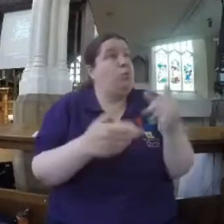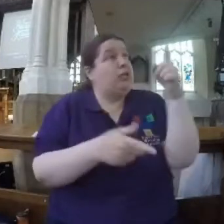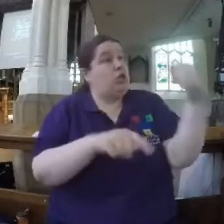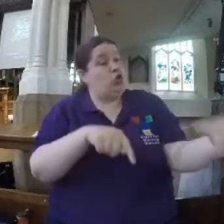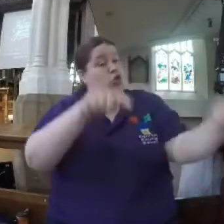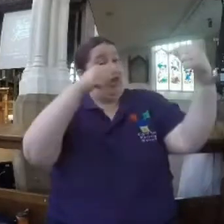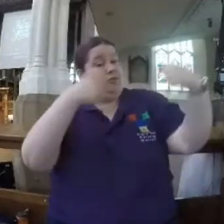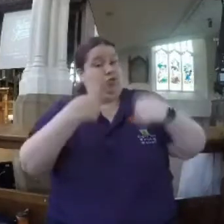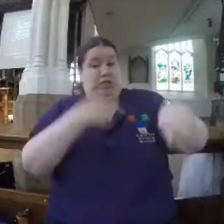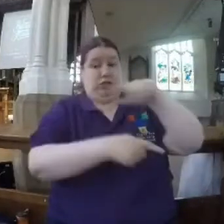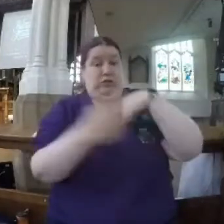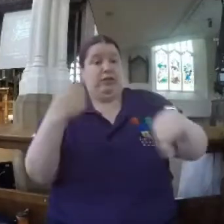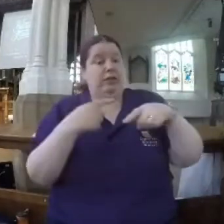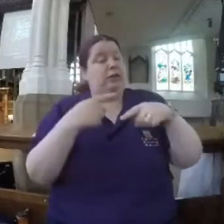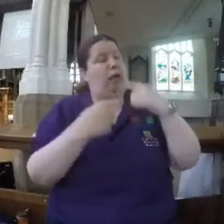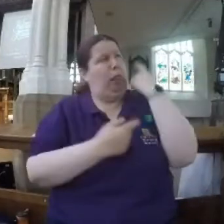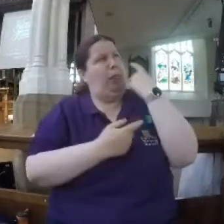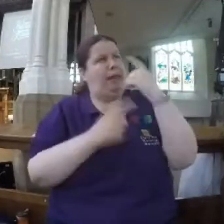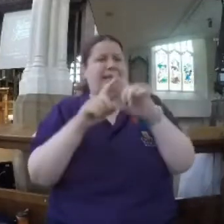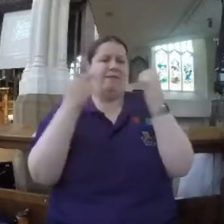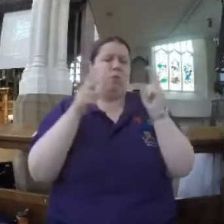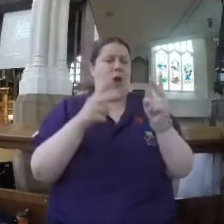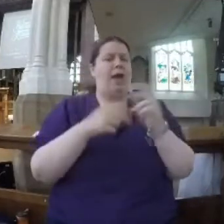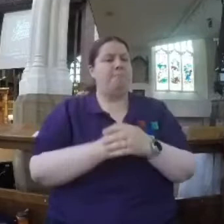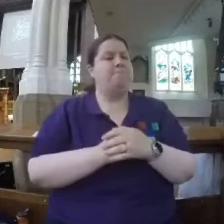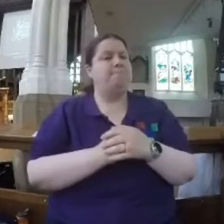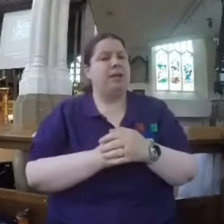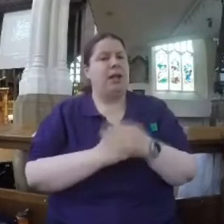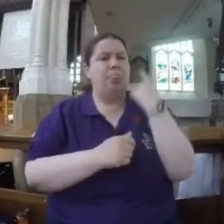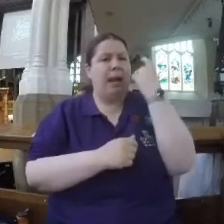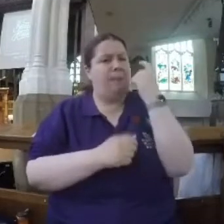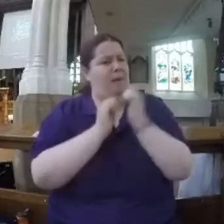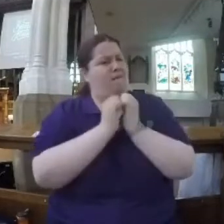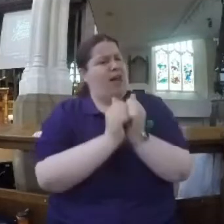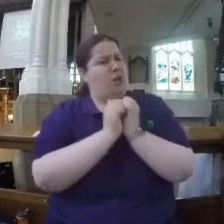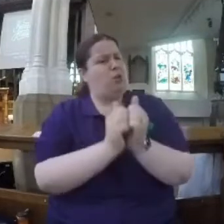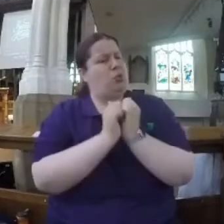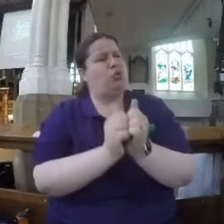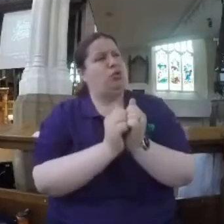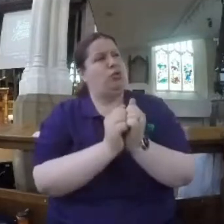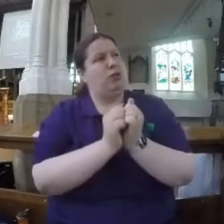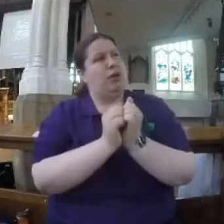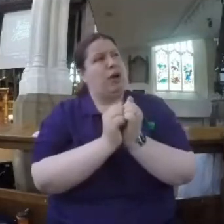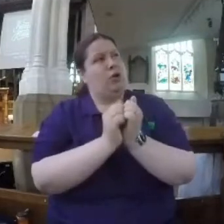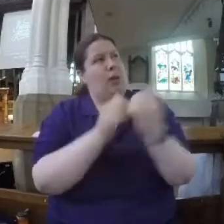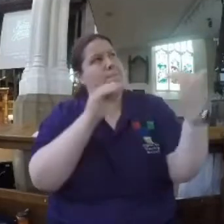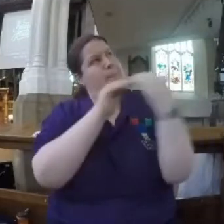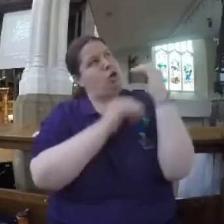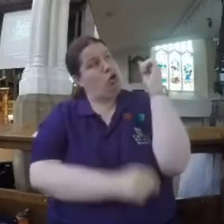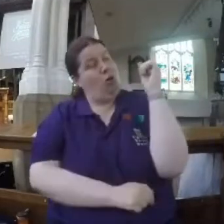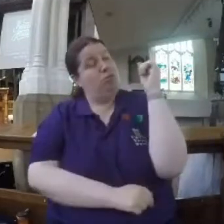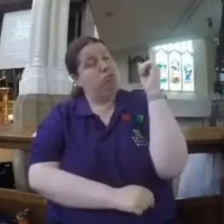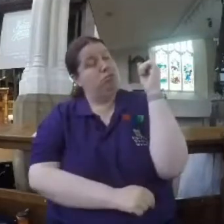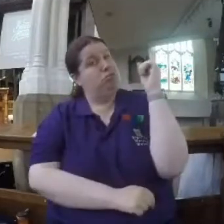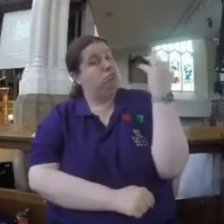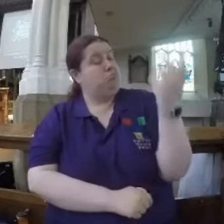And we need to respond accordingly. These are values that flow from being part of the kingdom of God, being in a relationship with God.